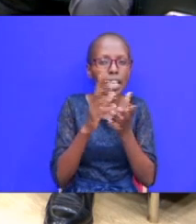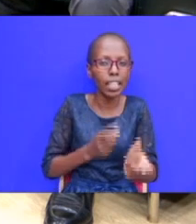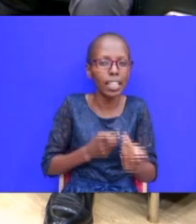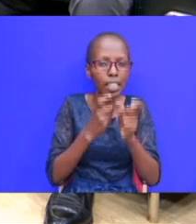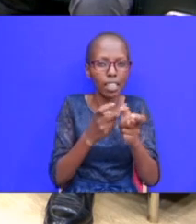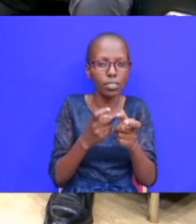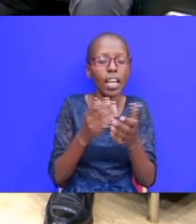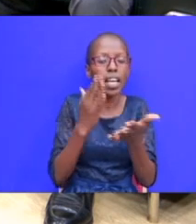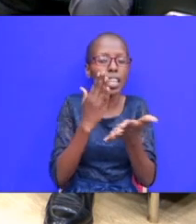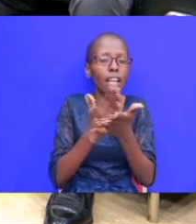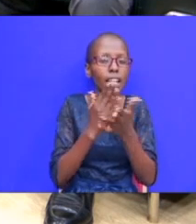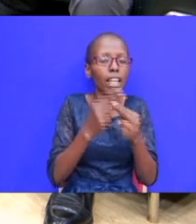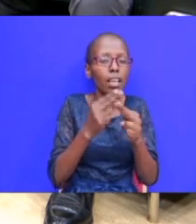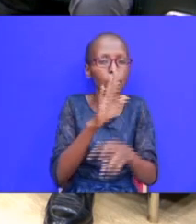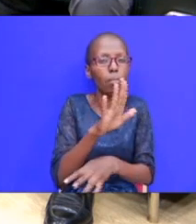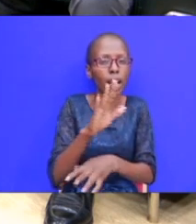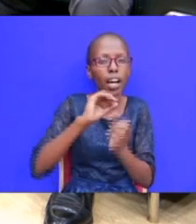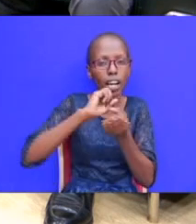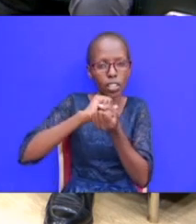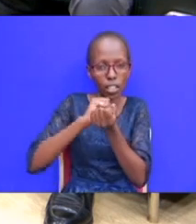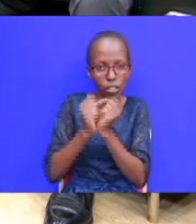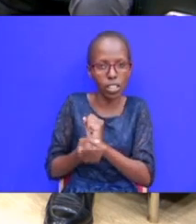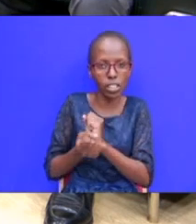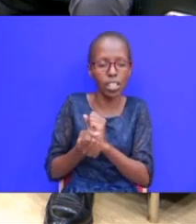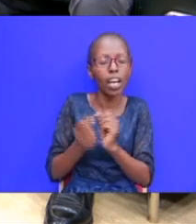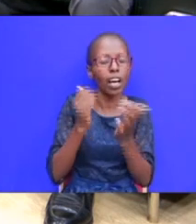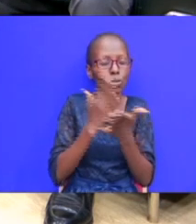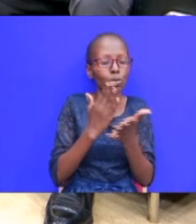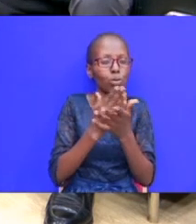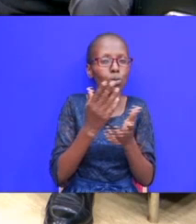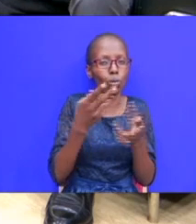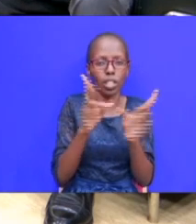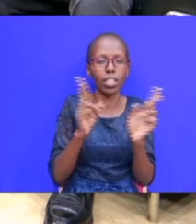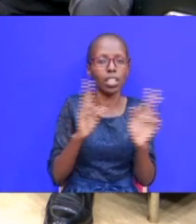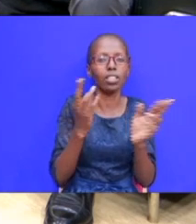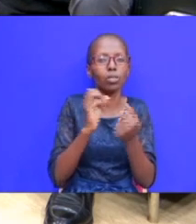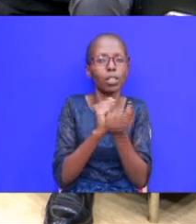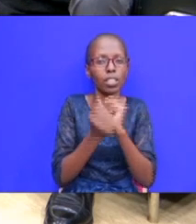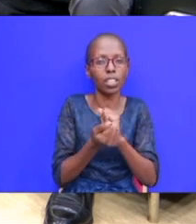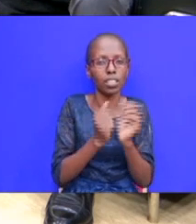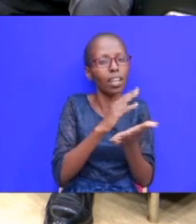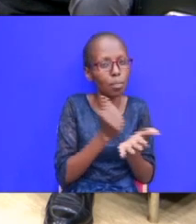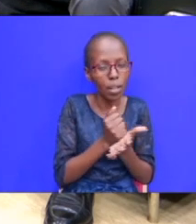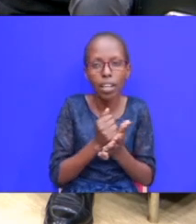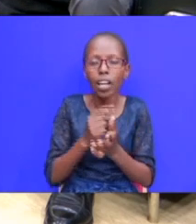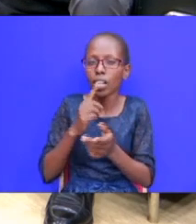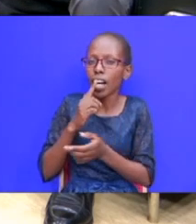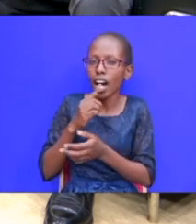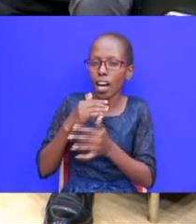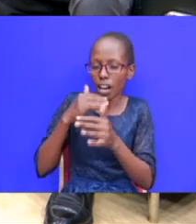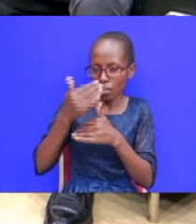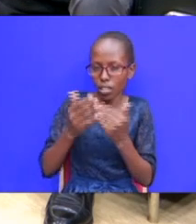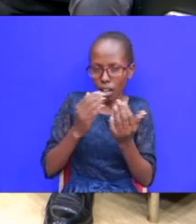is changed that means that he acknowledged that he was a sinner and now he was ready to be changed in terms of character amen so after changing of character he meets